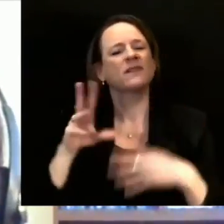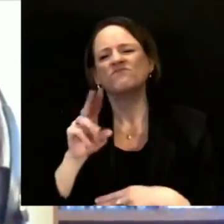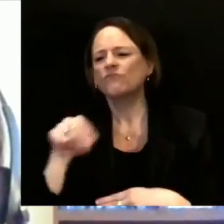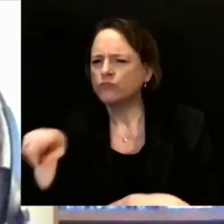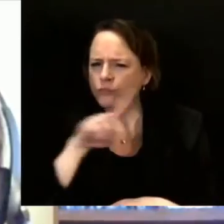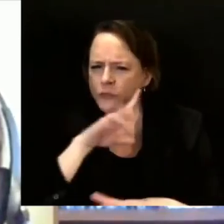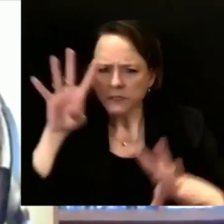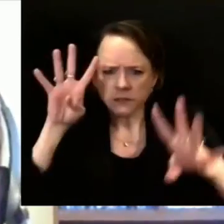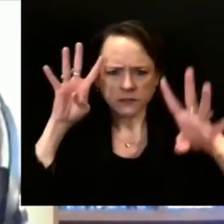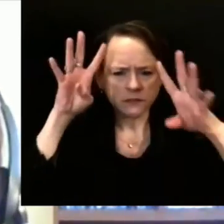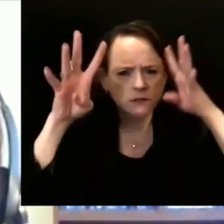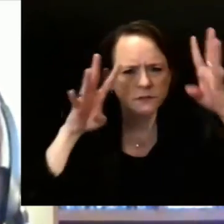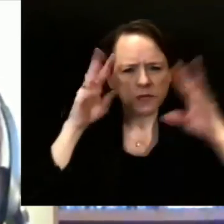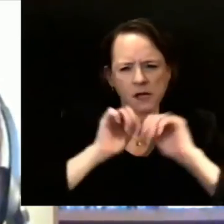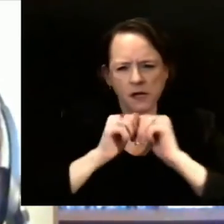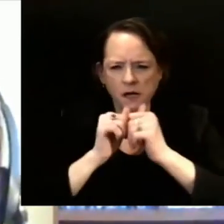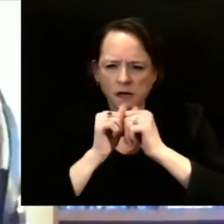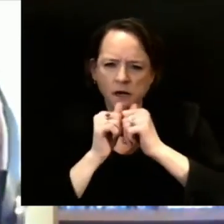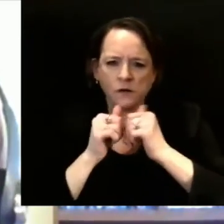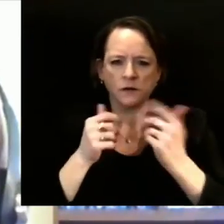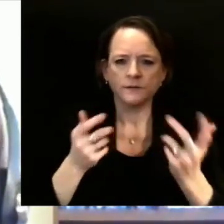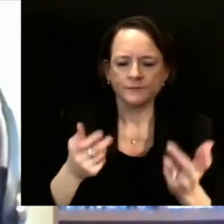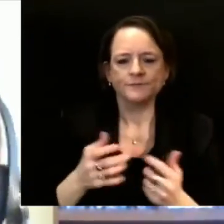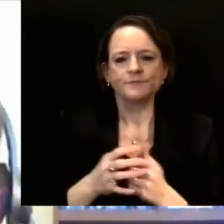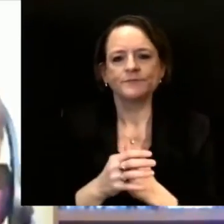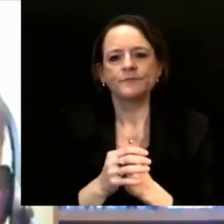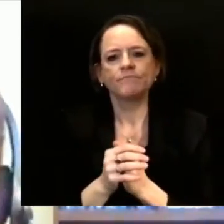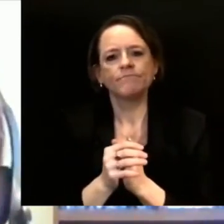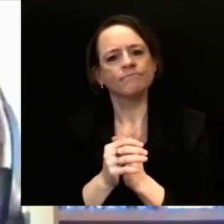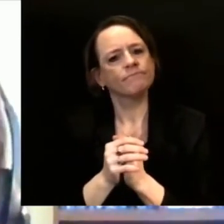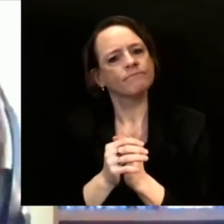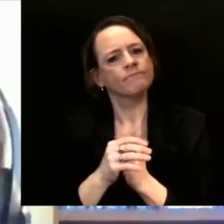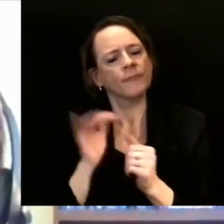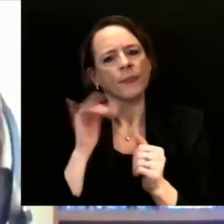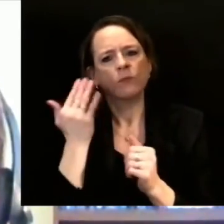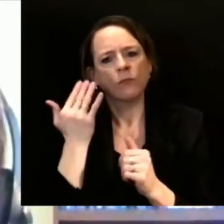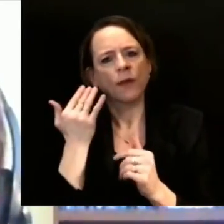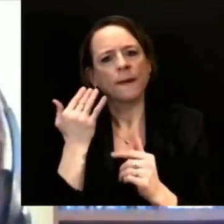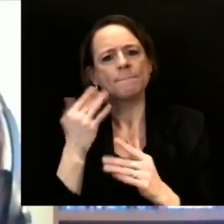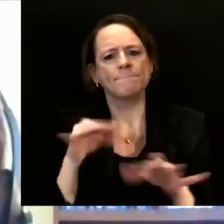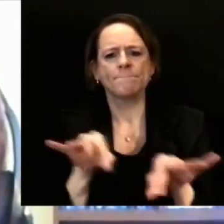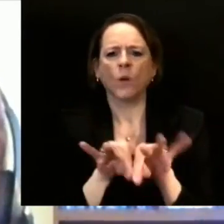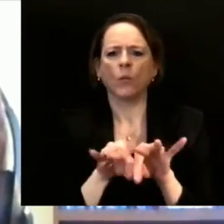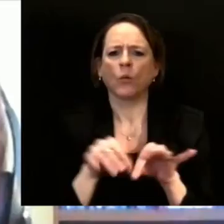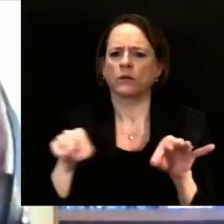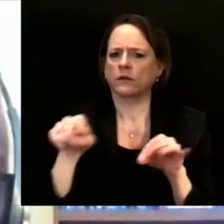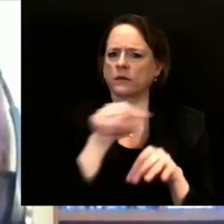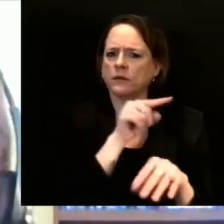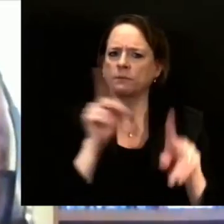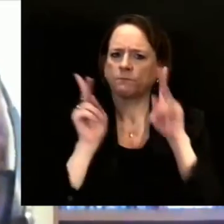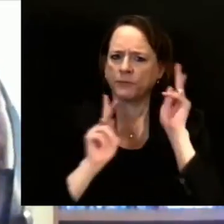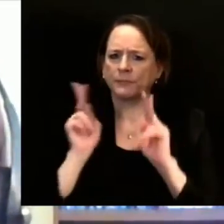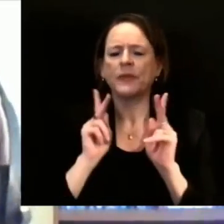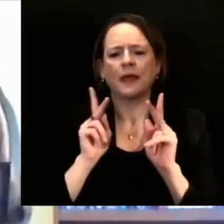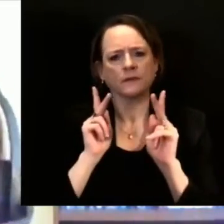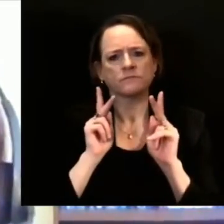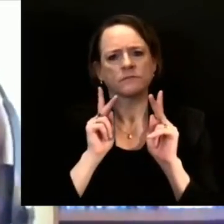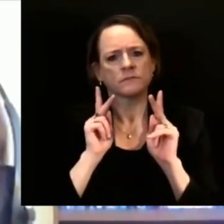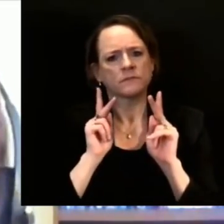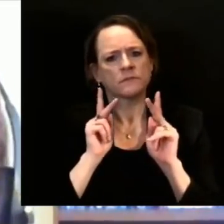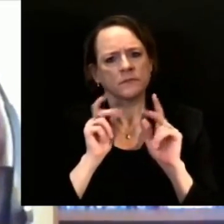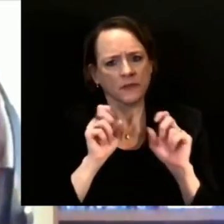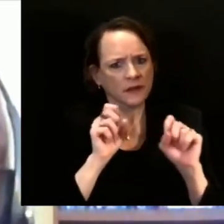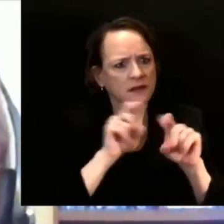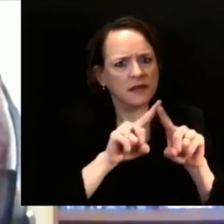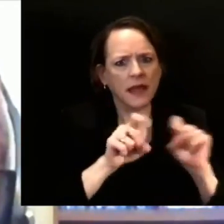employers or school districts or county or state government can contact with or partner